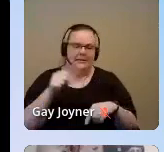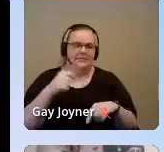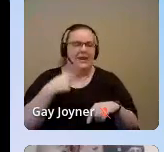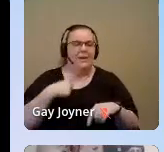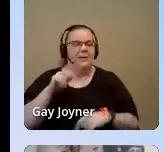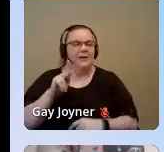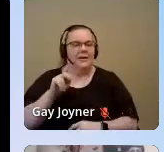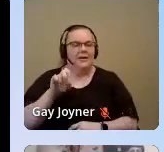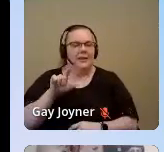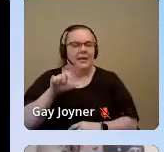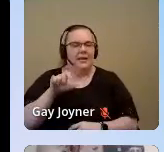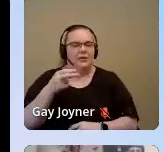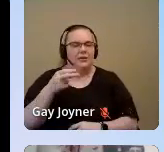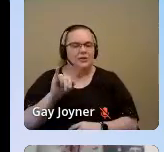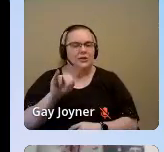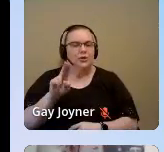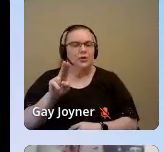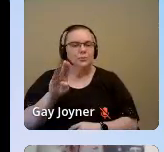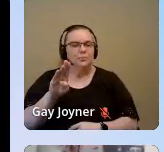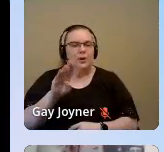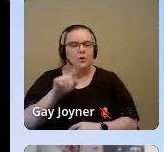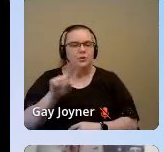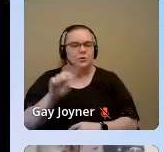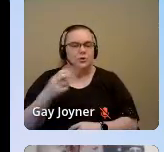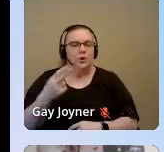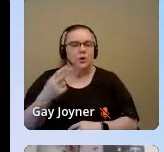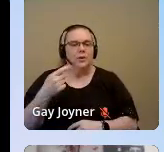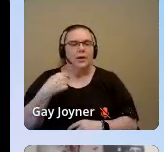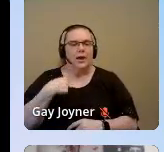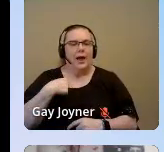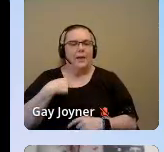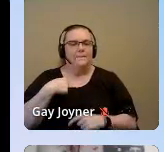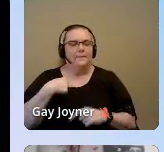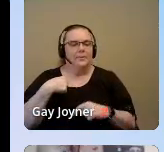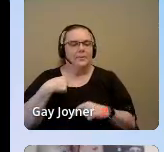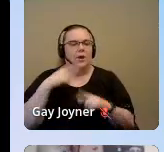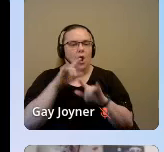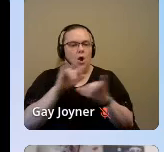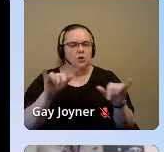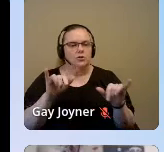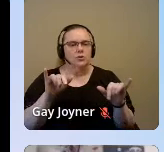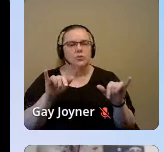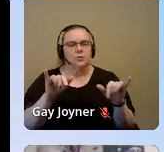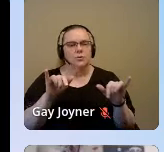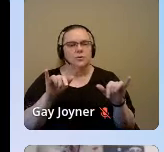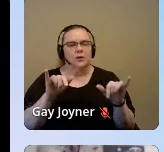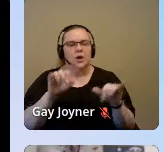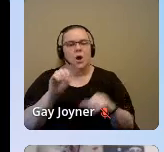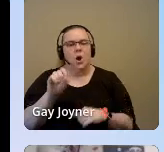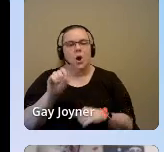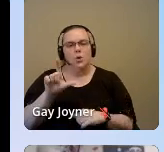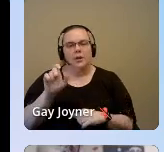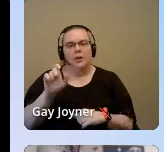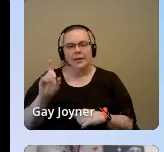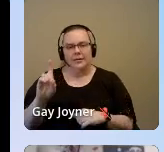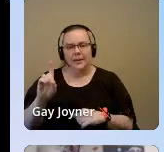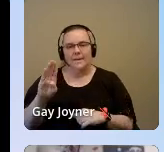I'm Kelechi Ubozo, and I am presenting from occupied Ohlone land, also known as Oakland Bay Area.